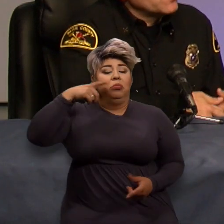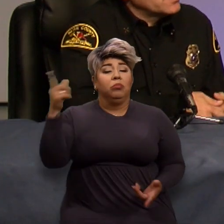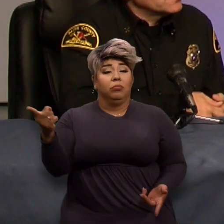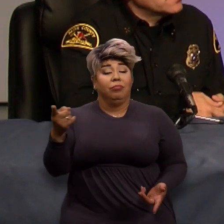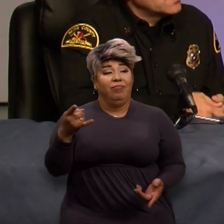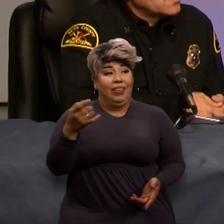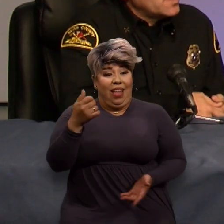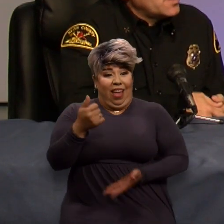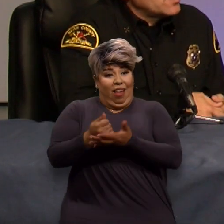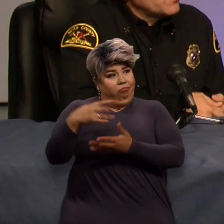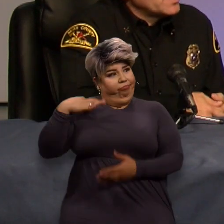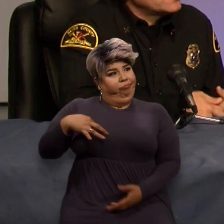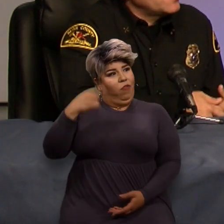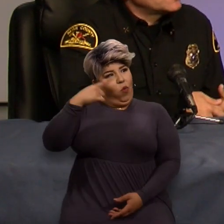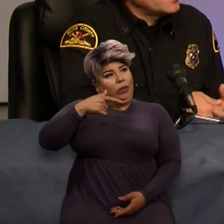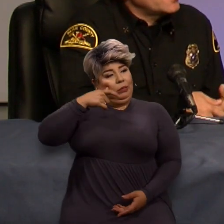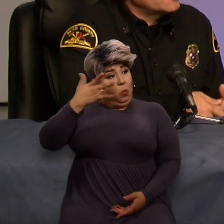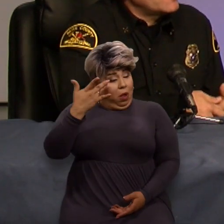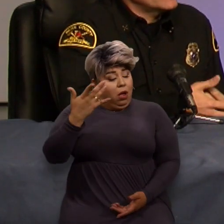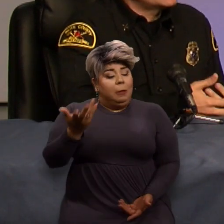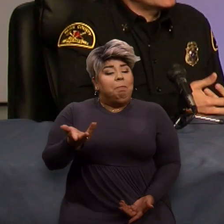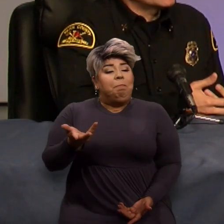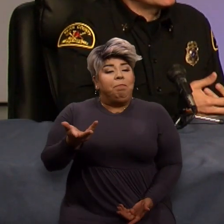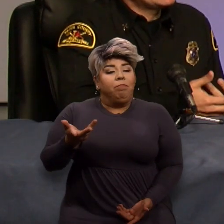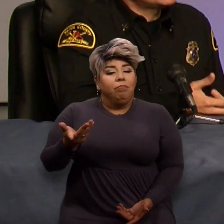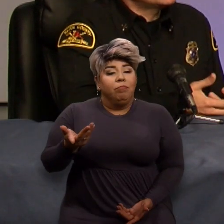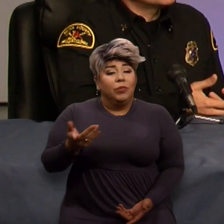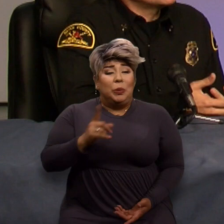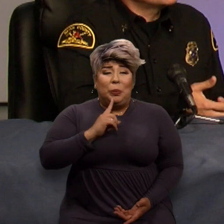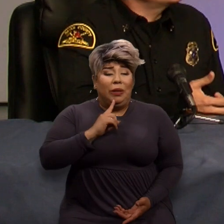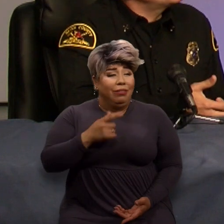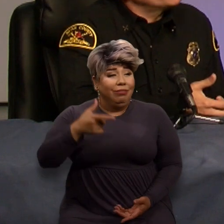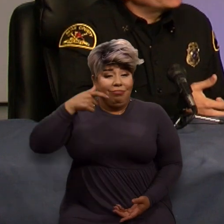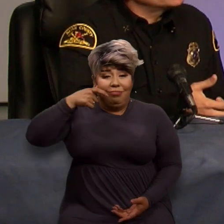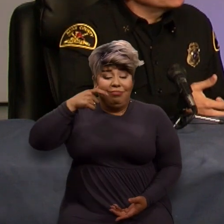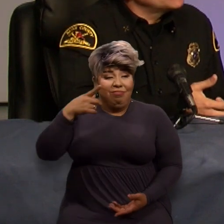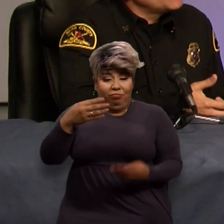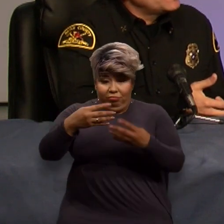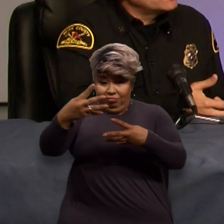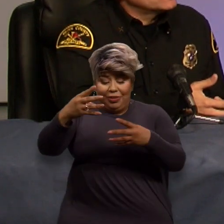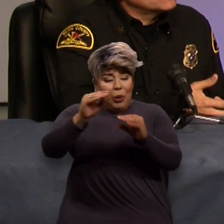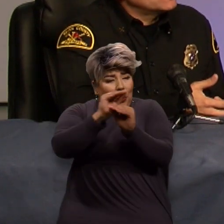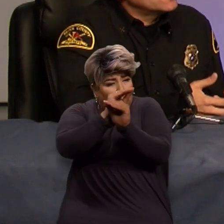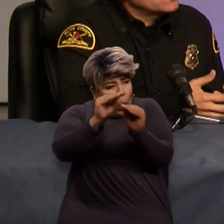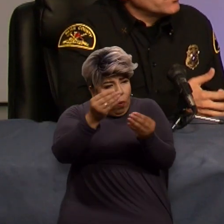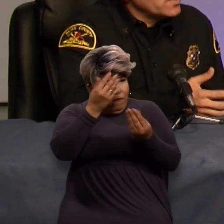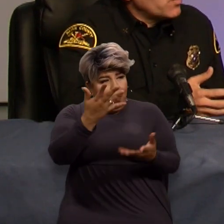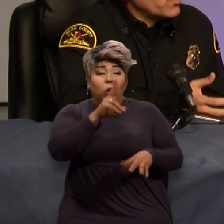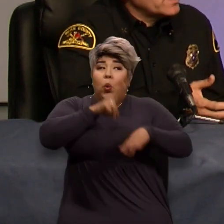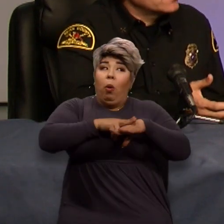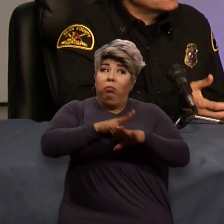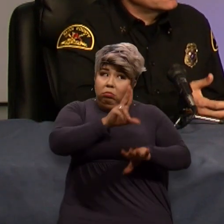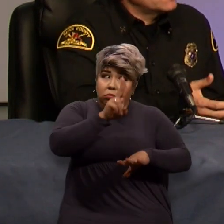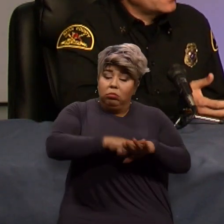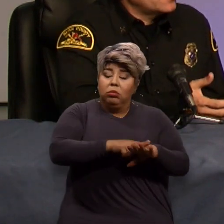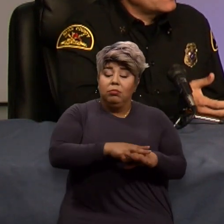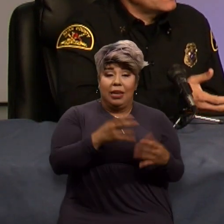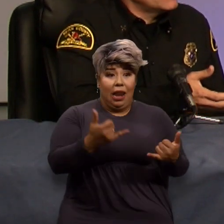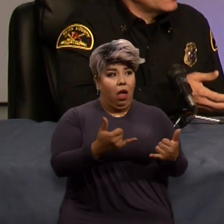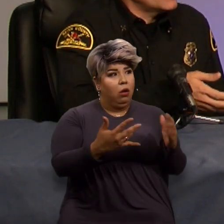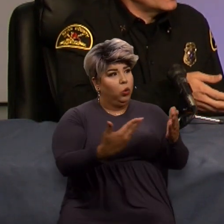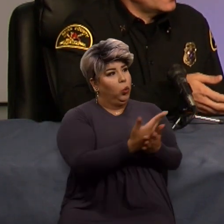helps for them is, you know, many times they're taking limited or no information. And so this really brings